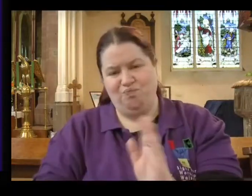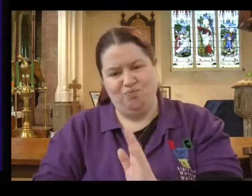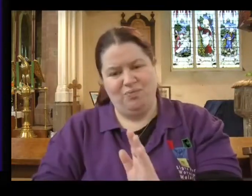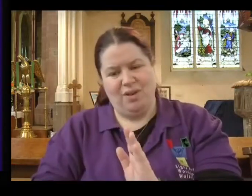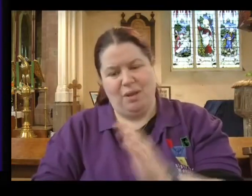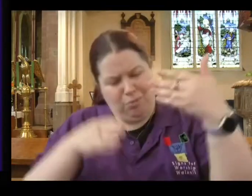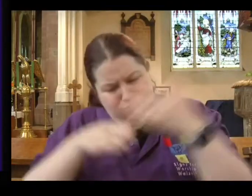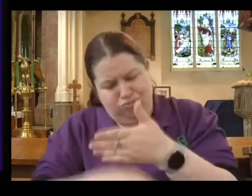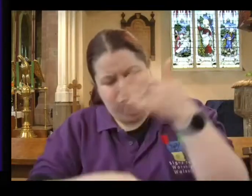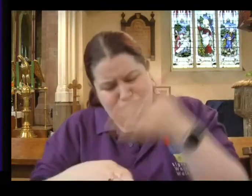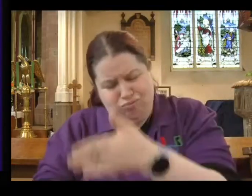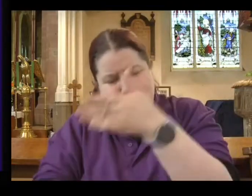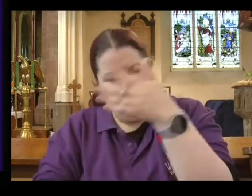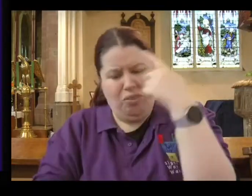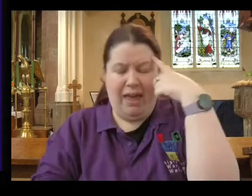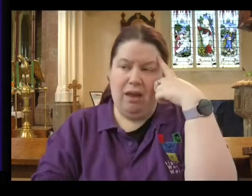misapprehension